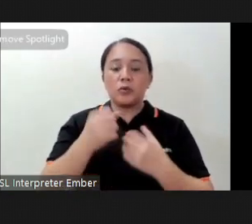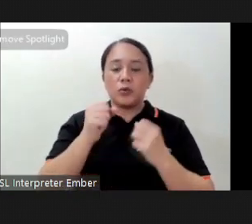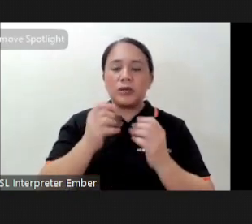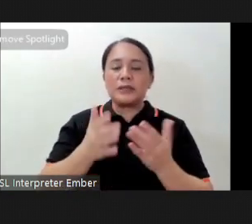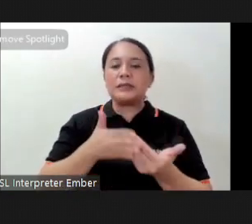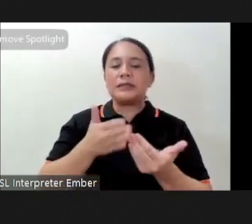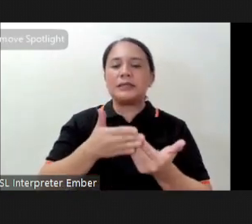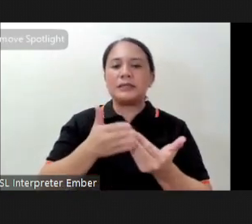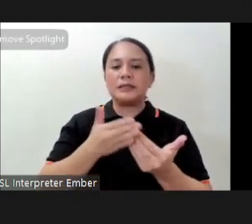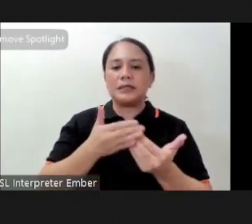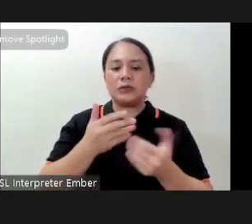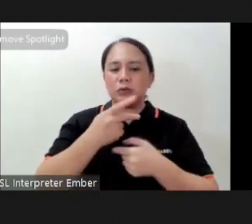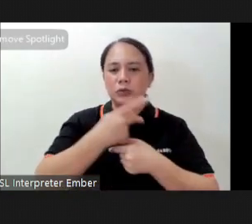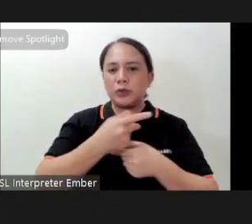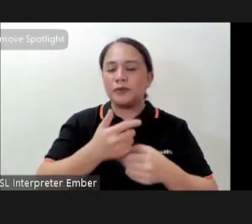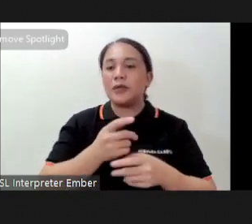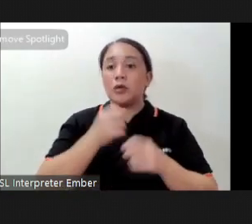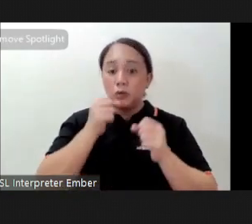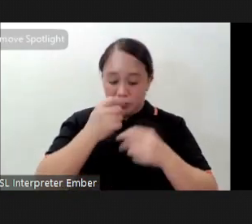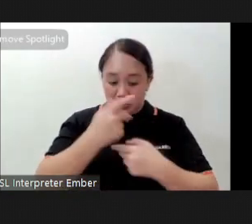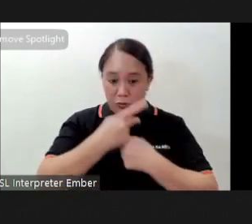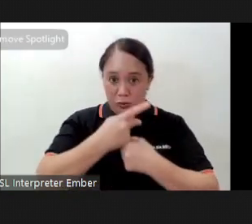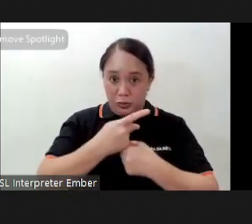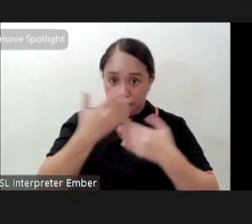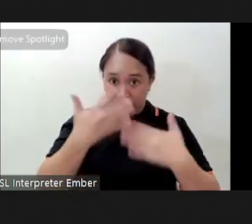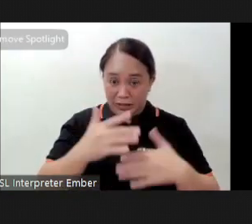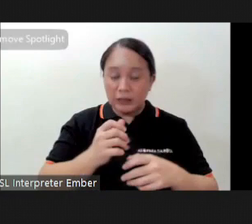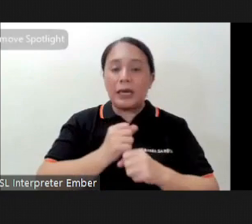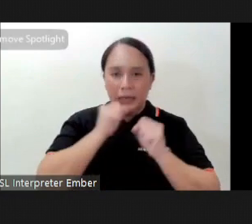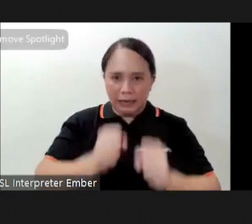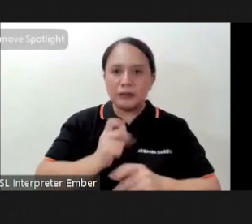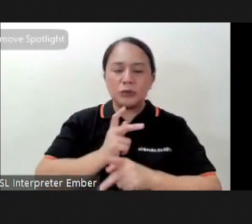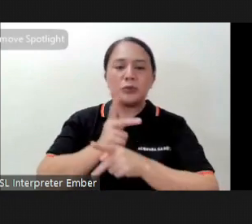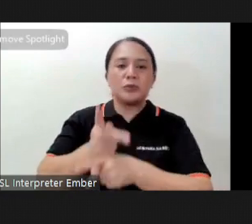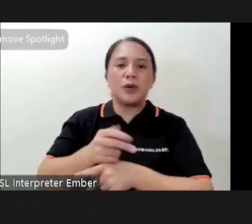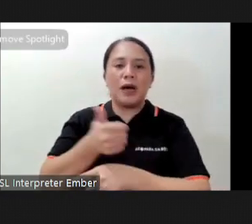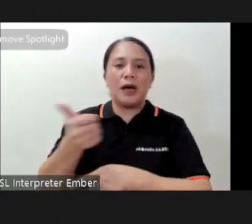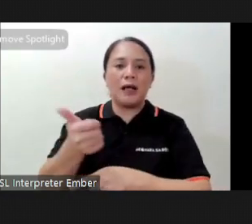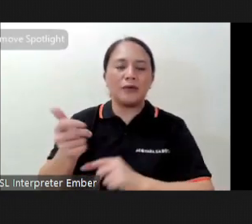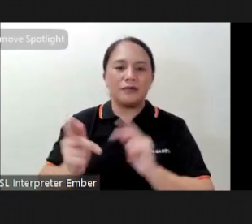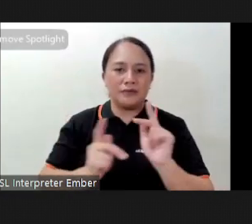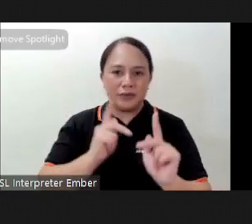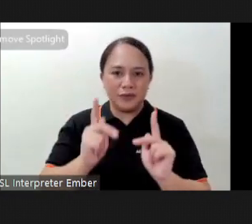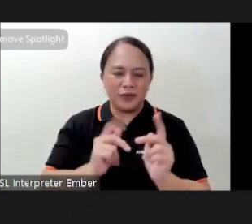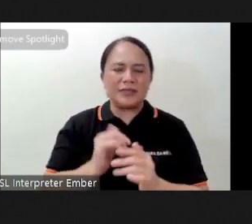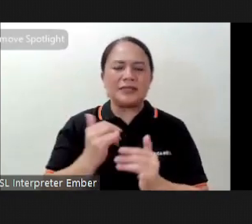easier for you to take care of other people and also it's about